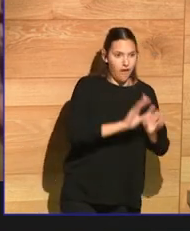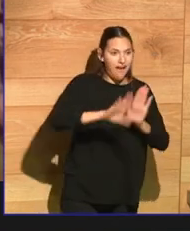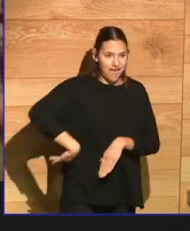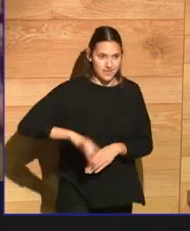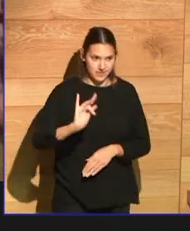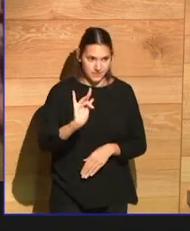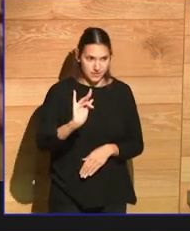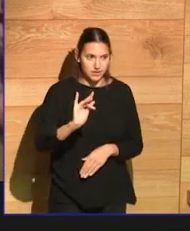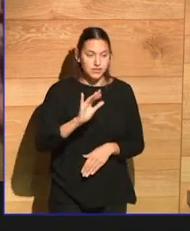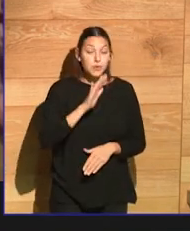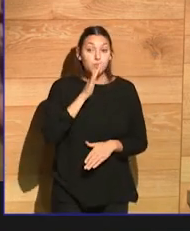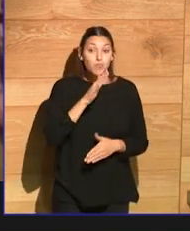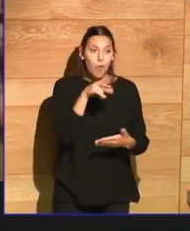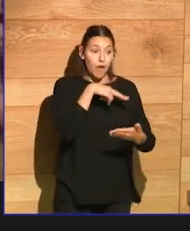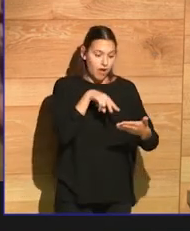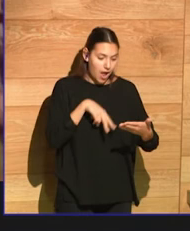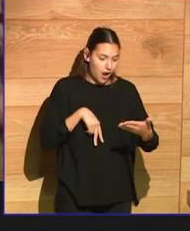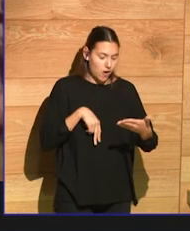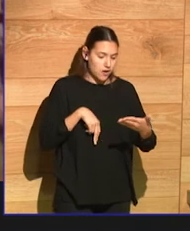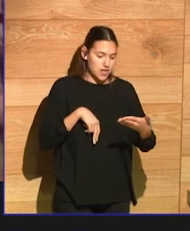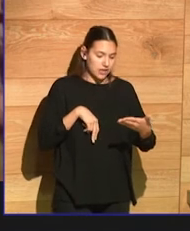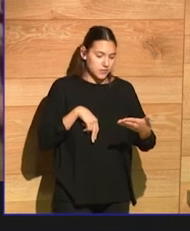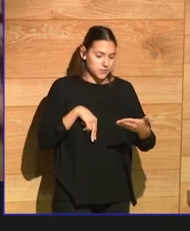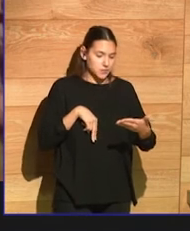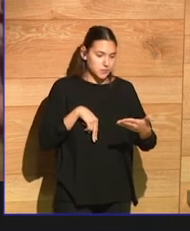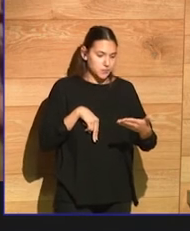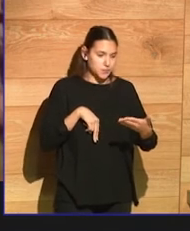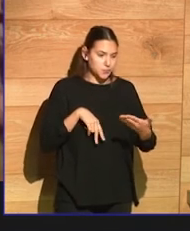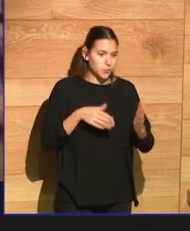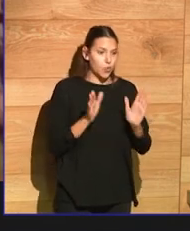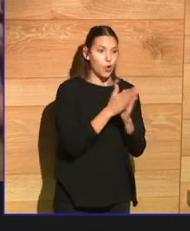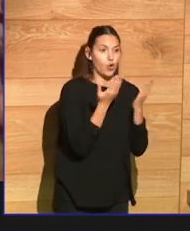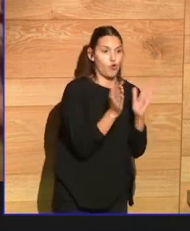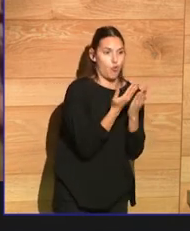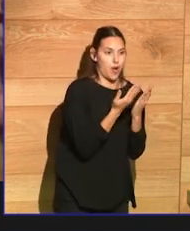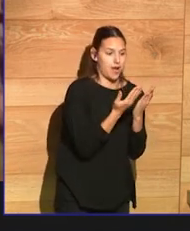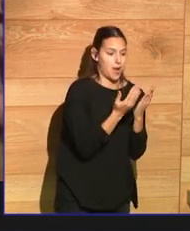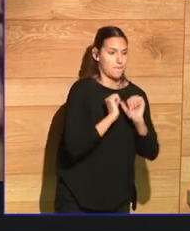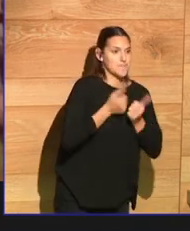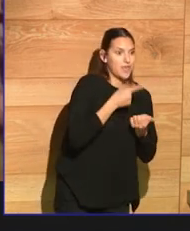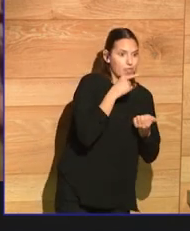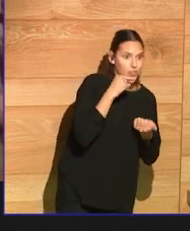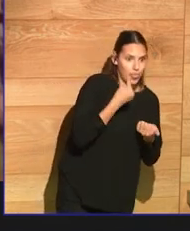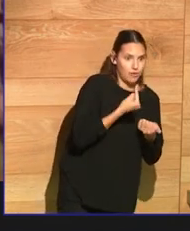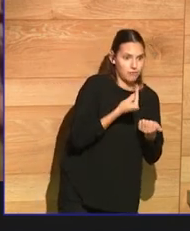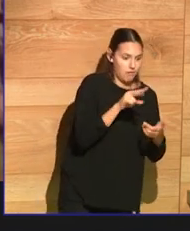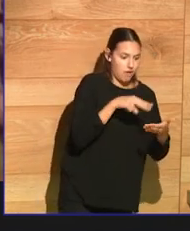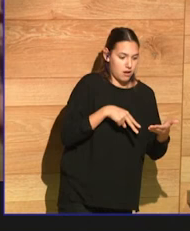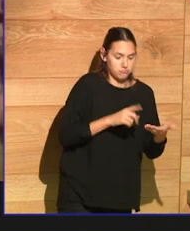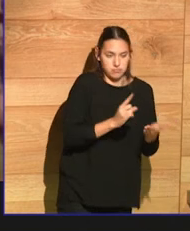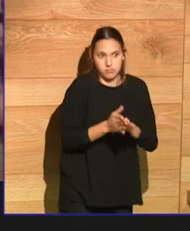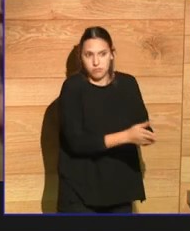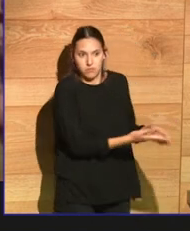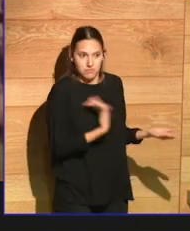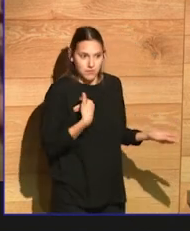start a book that is painful at the beginning. And the writer will not finish a book that is painful at the beginning.